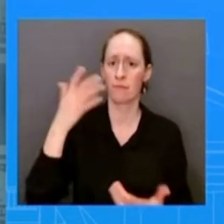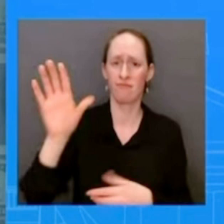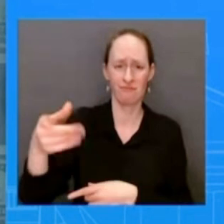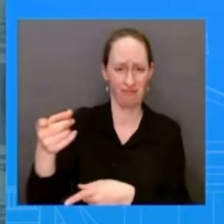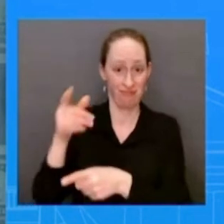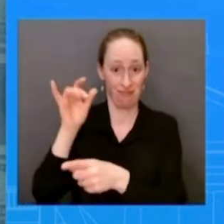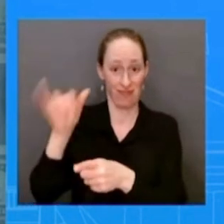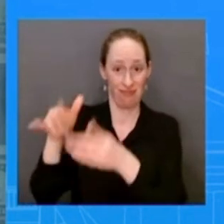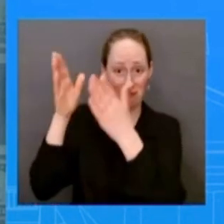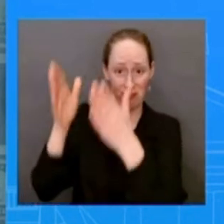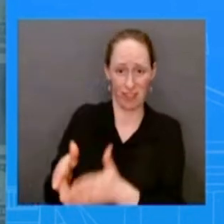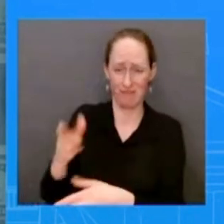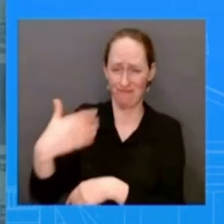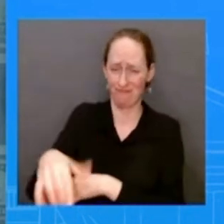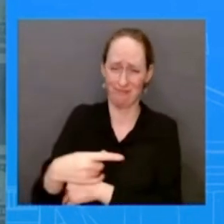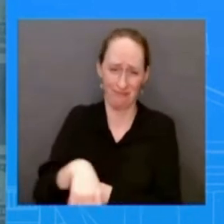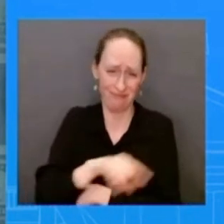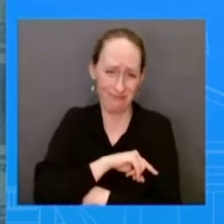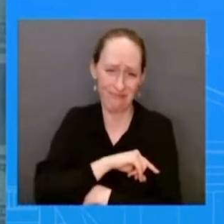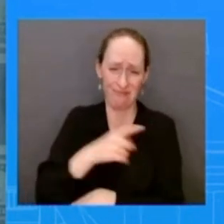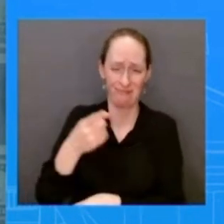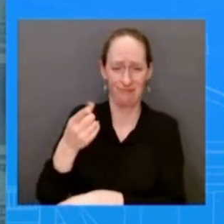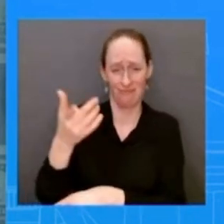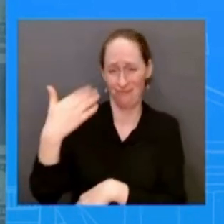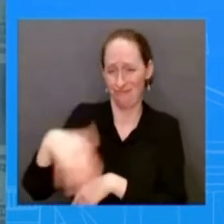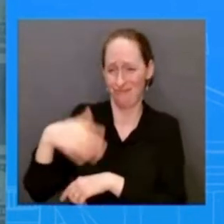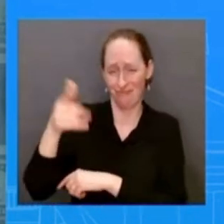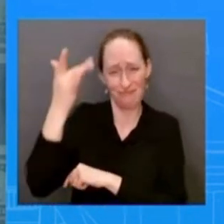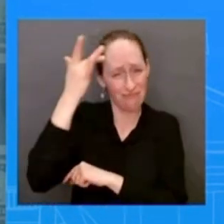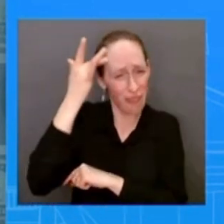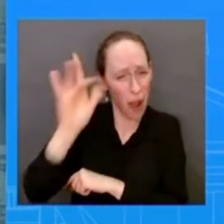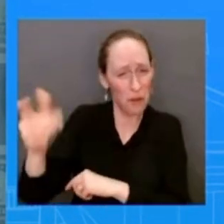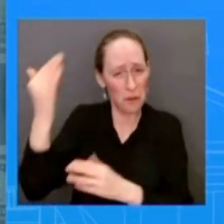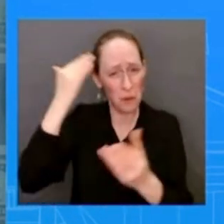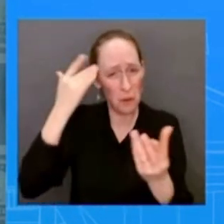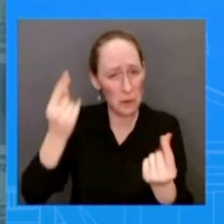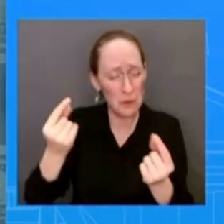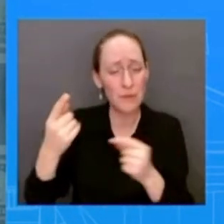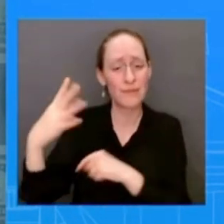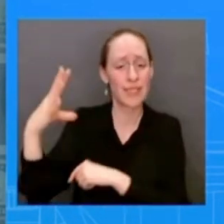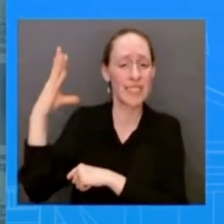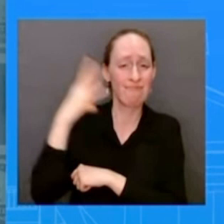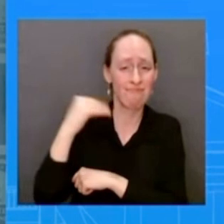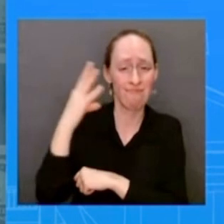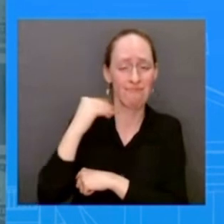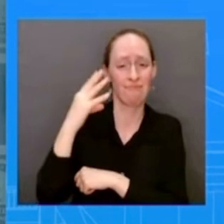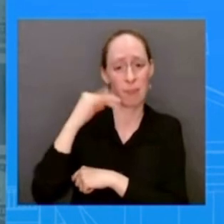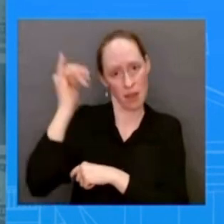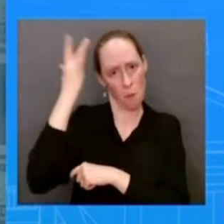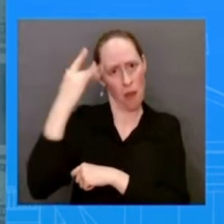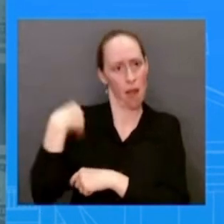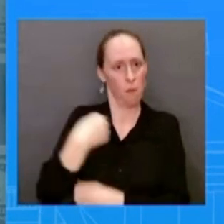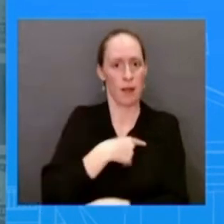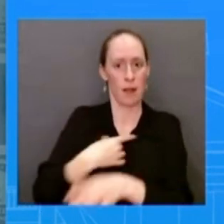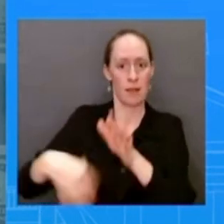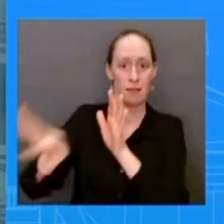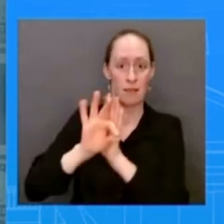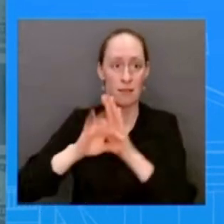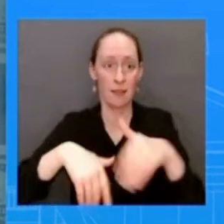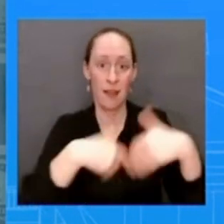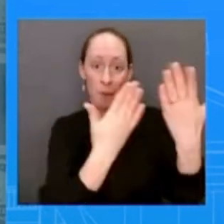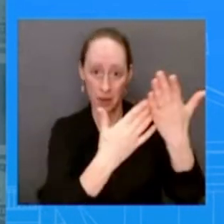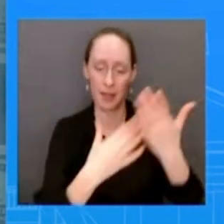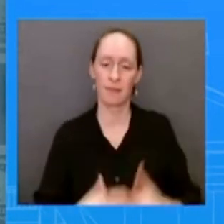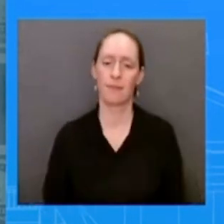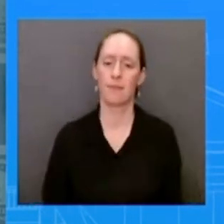which is why the president nominated her in the first place we also appreciate her dedication to public service her talent